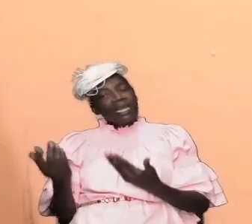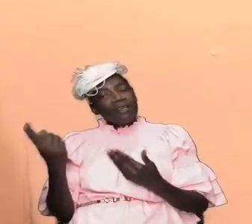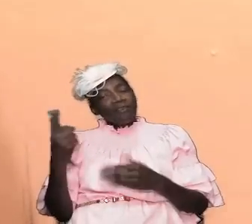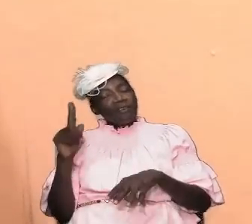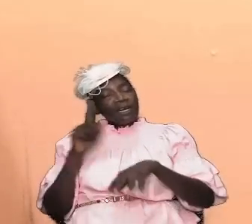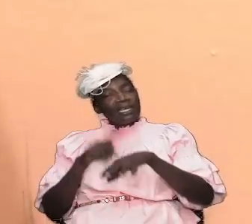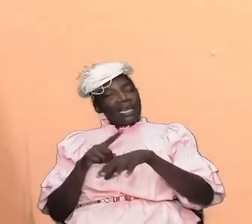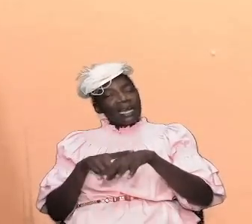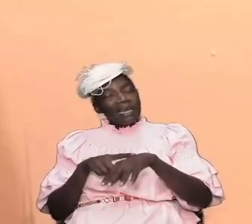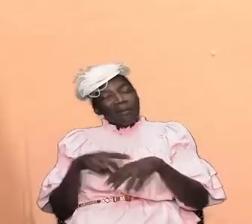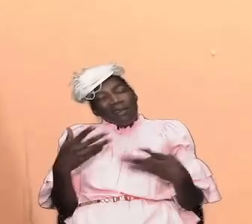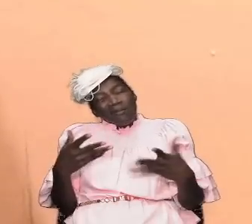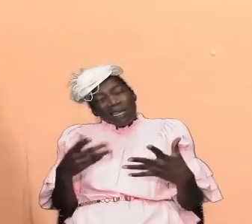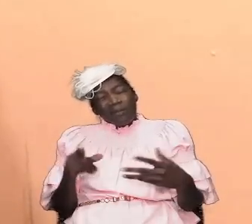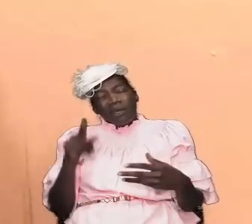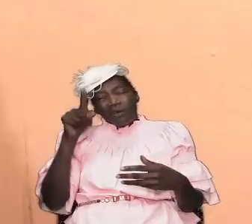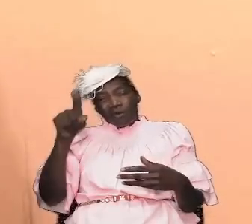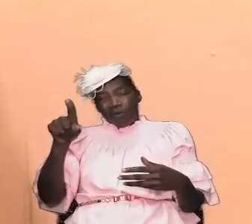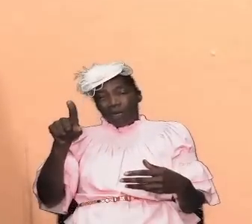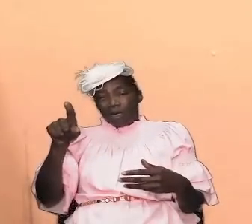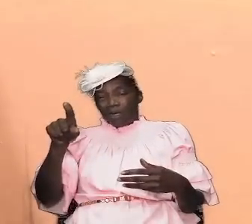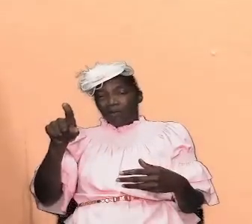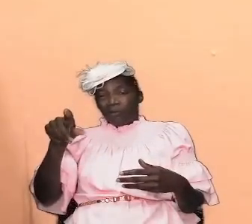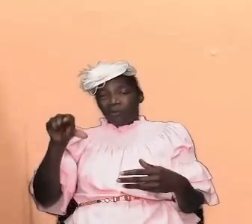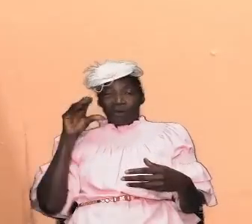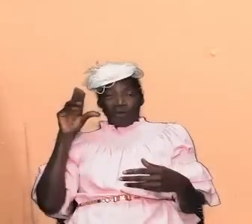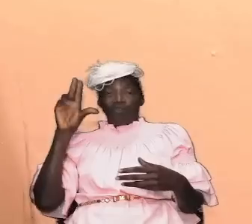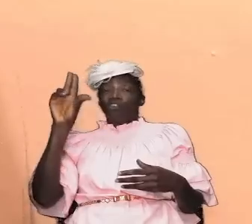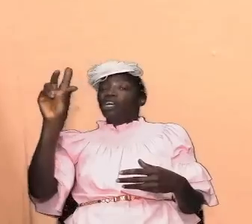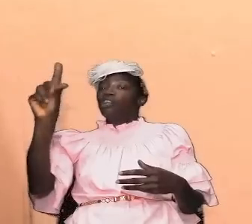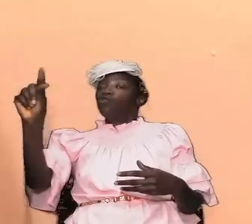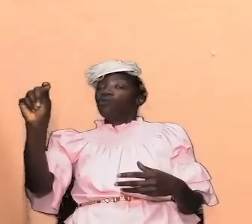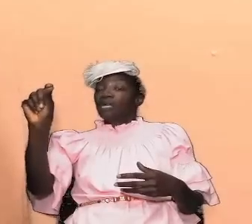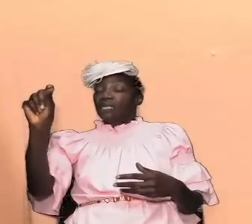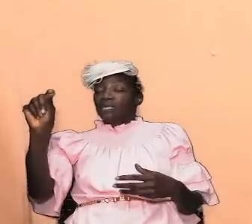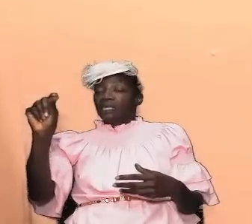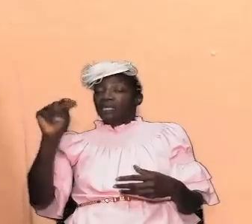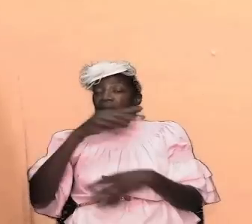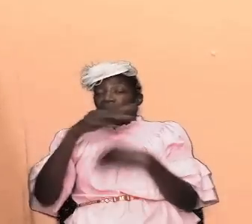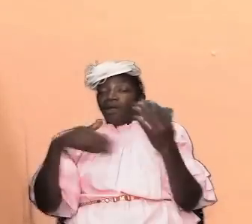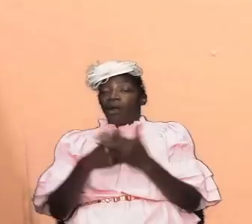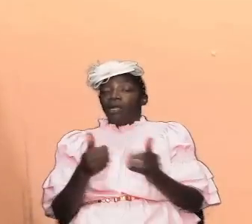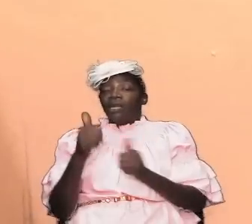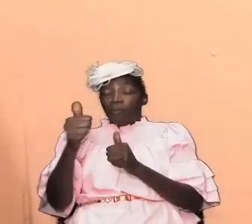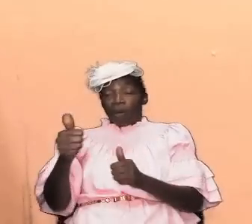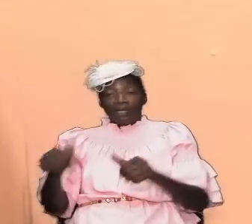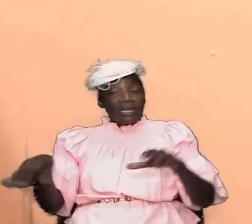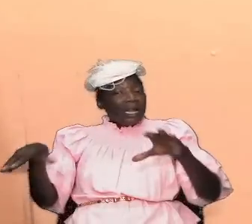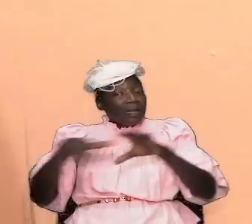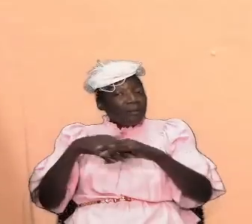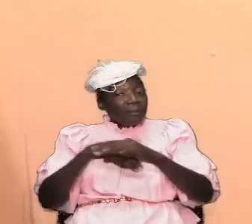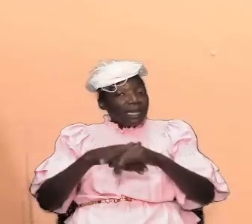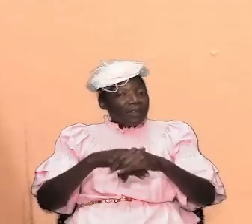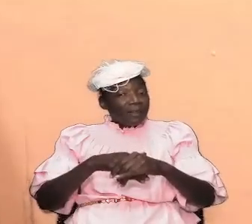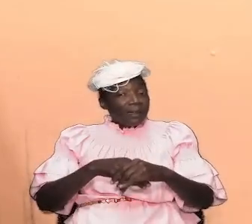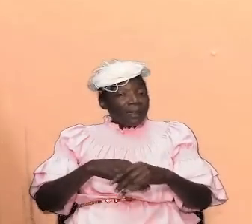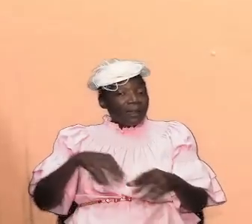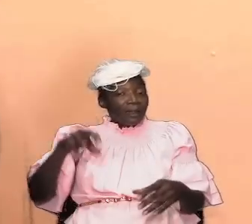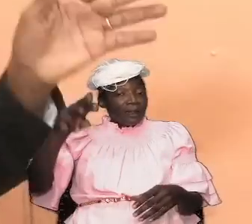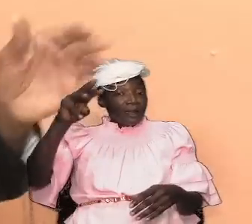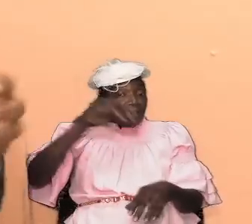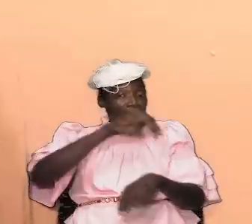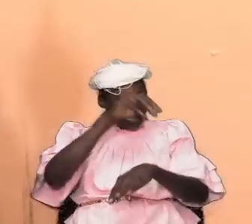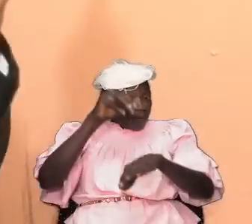time about a hundred and twenty of them all the apostles including mary the mother of jesus and the other